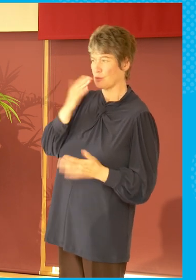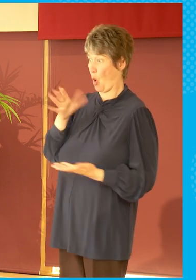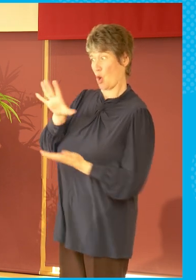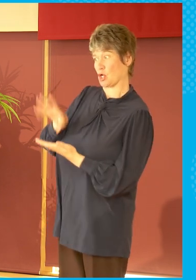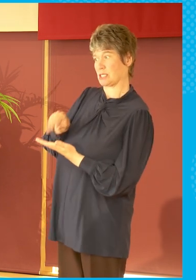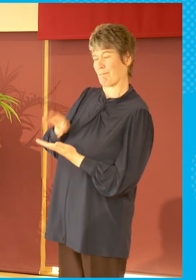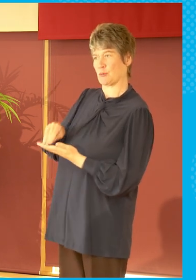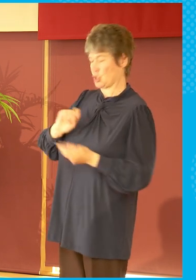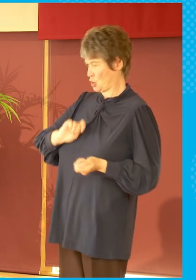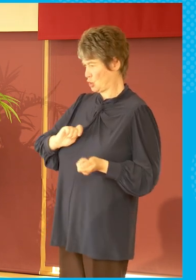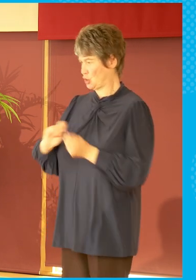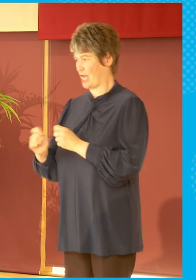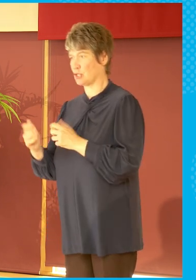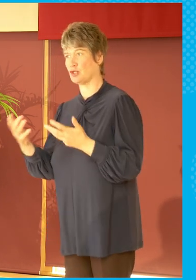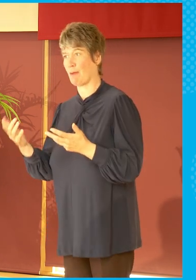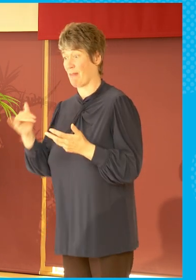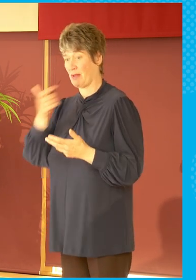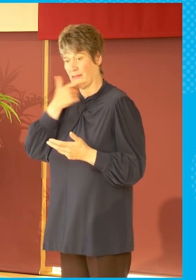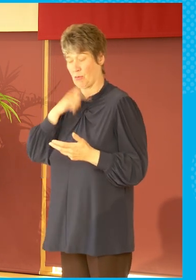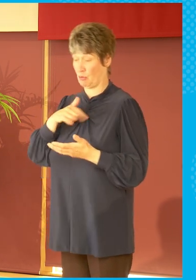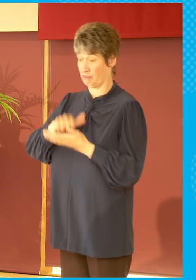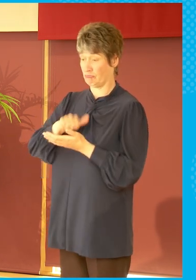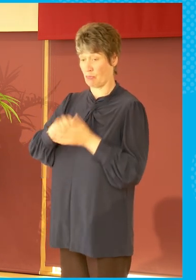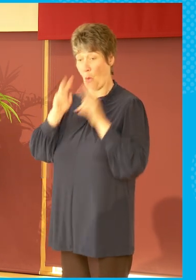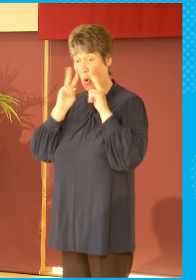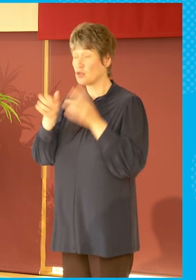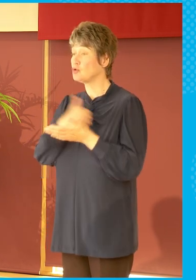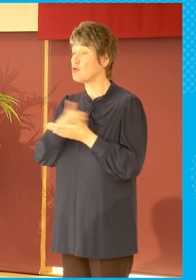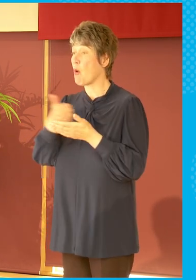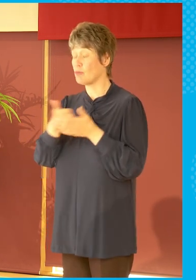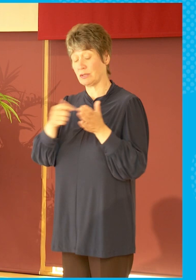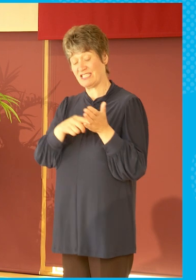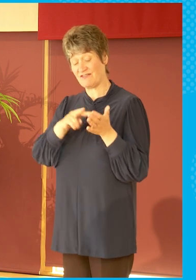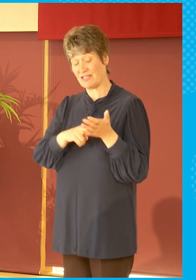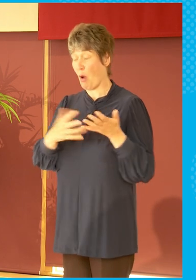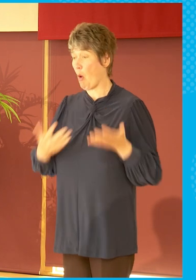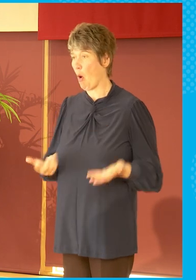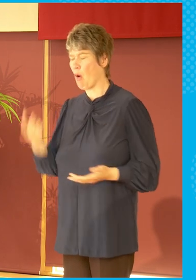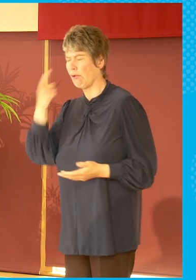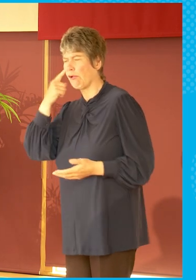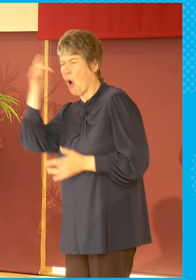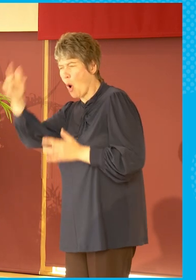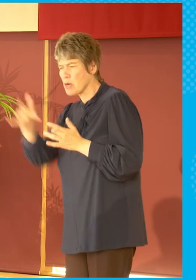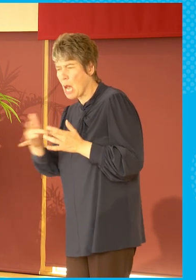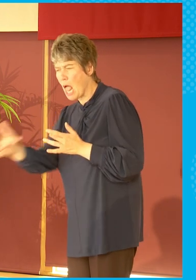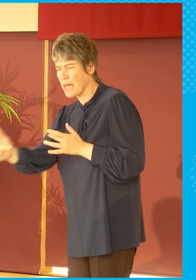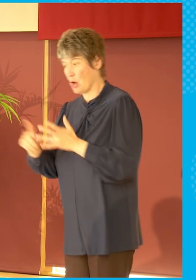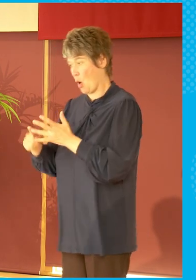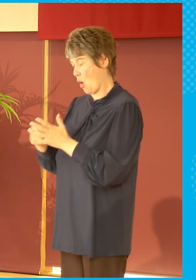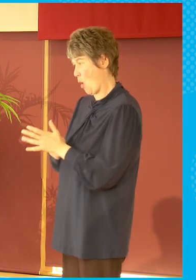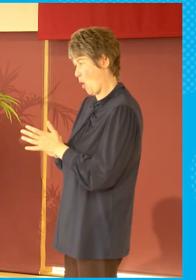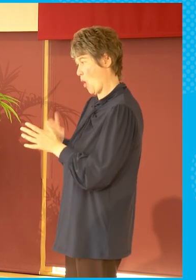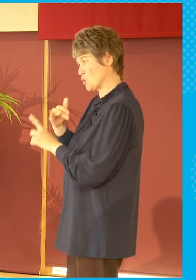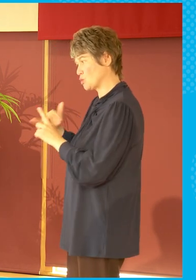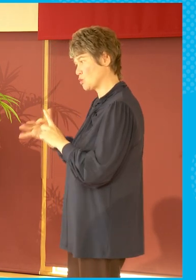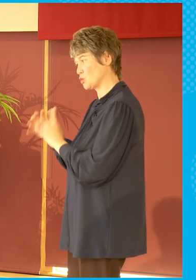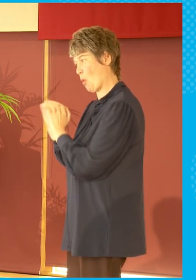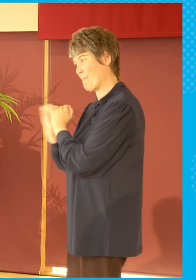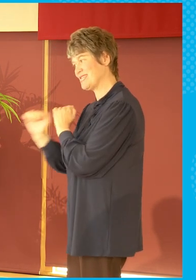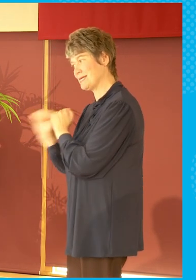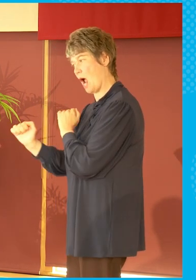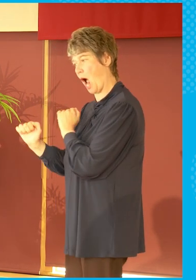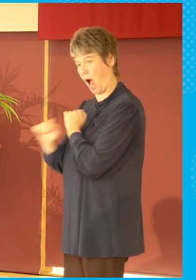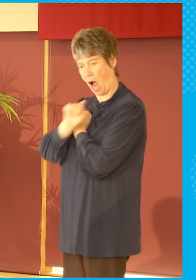people go to linear TV, whether they go online, whether they get it from a social media source, know,